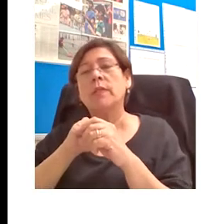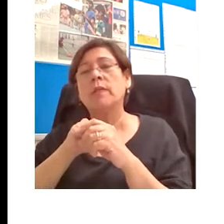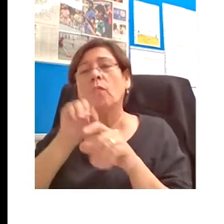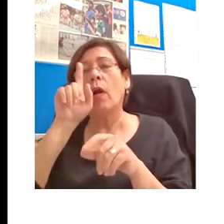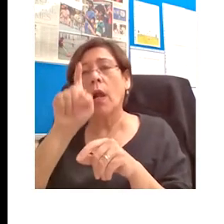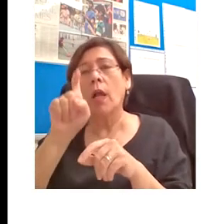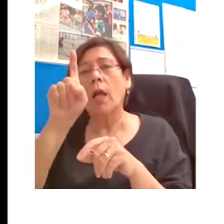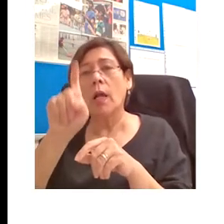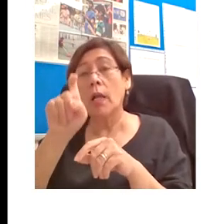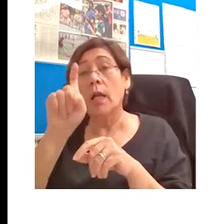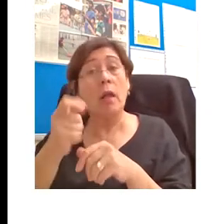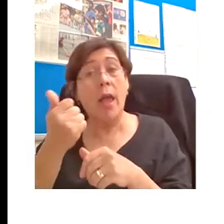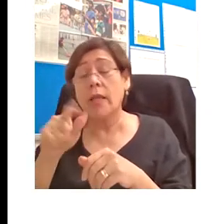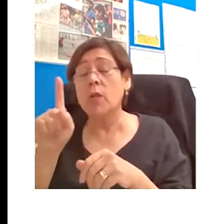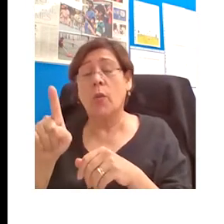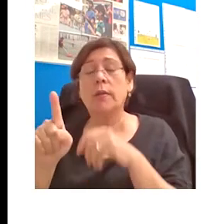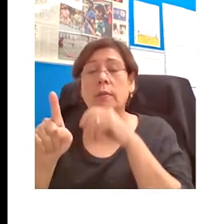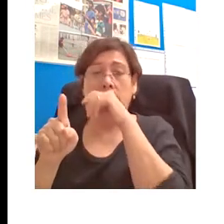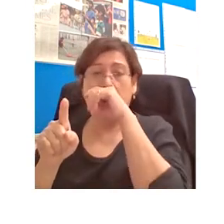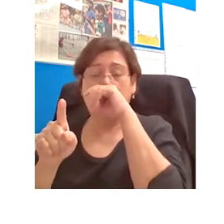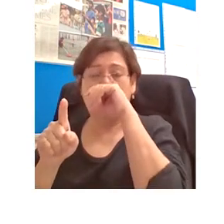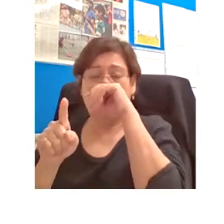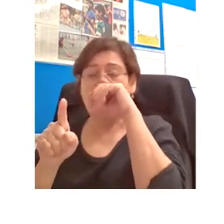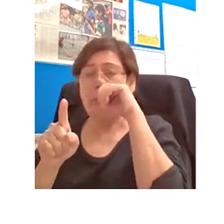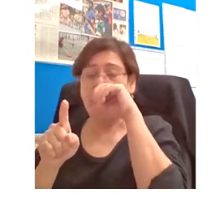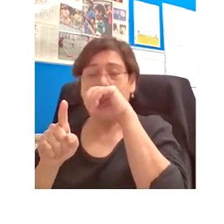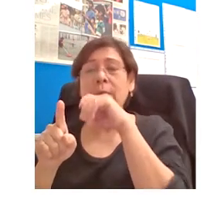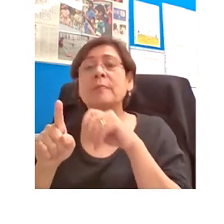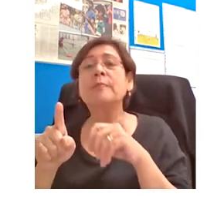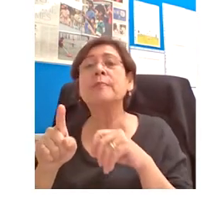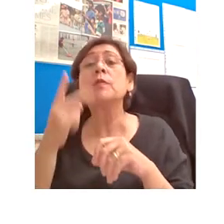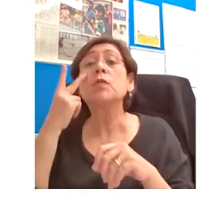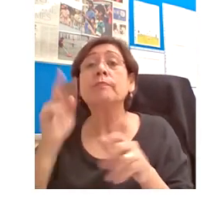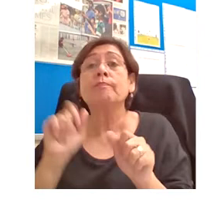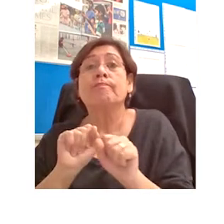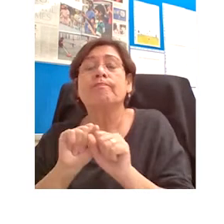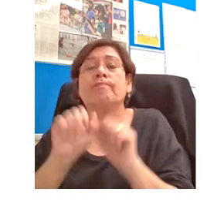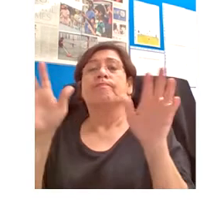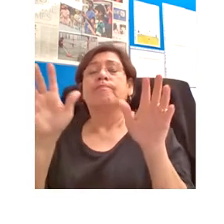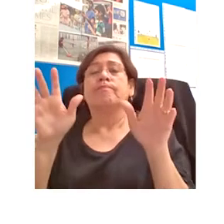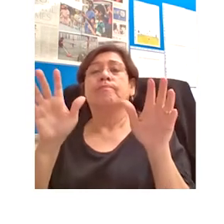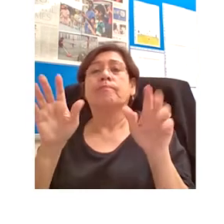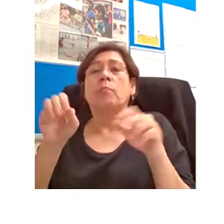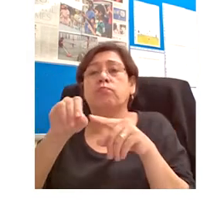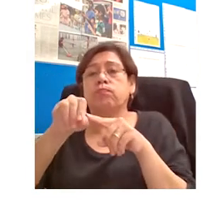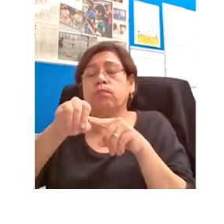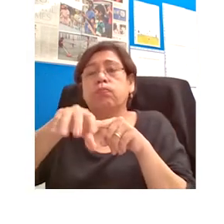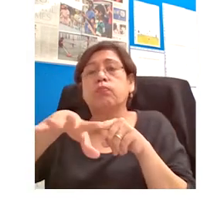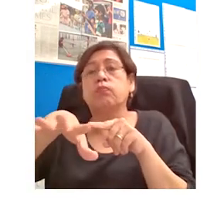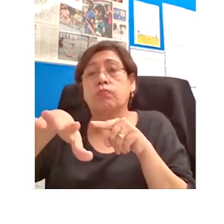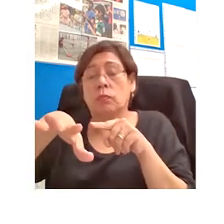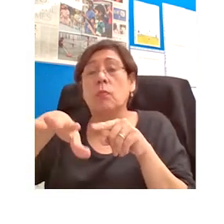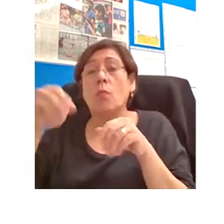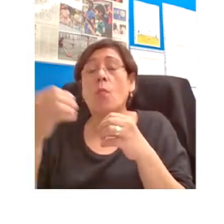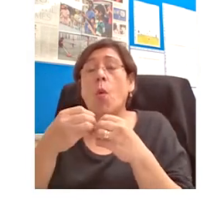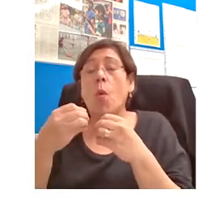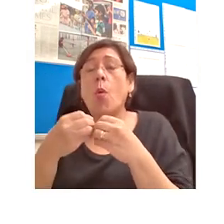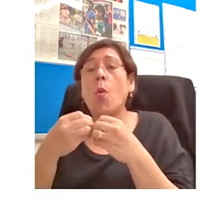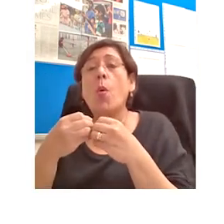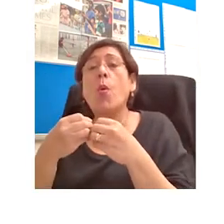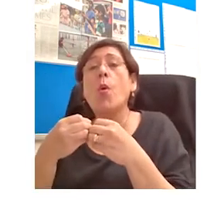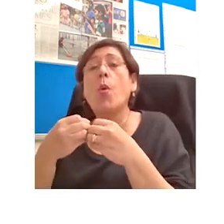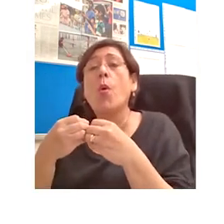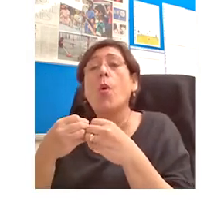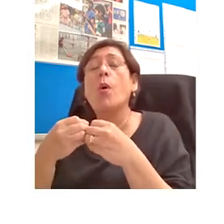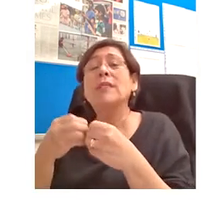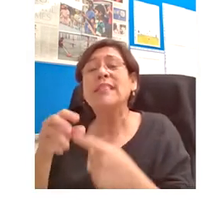any one of these individual topics, you get a further structure of more specific topics underneath